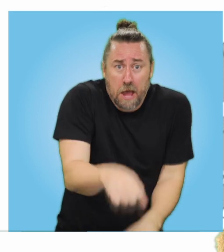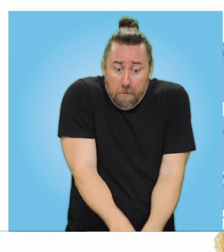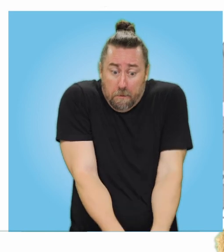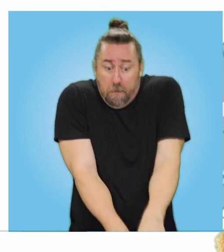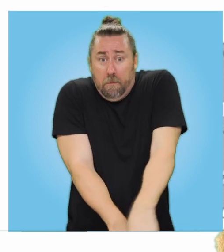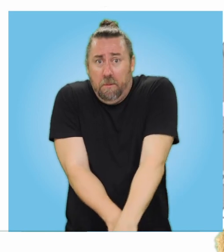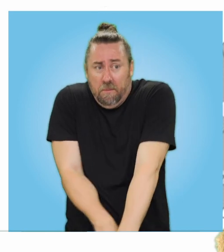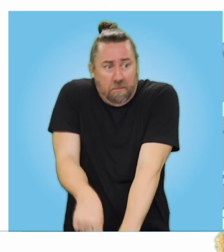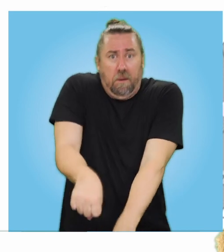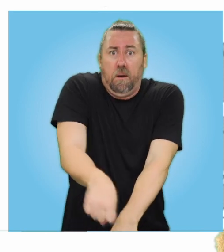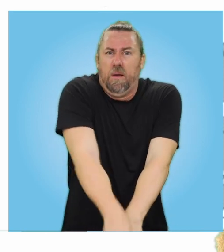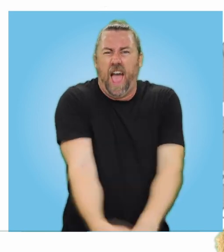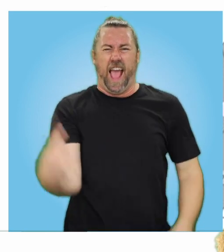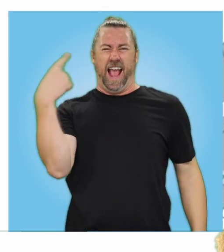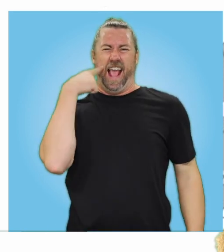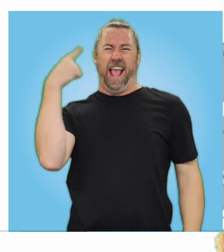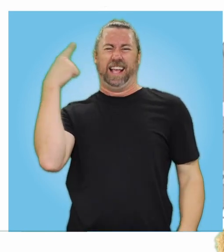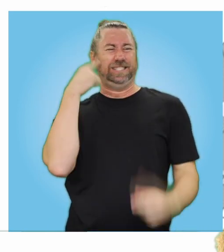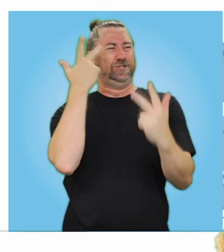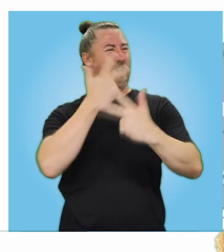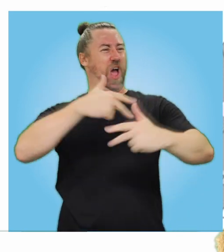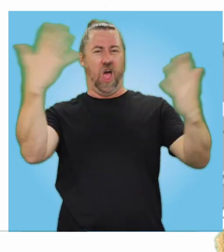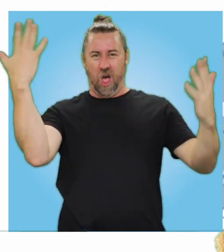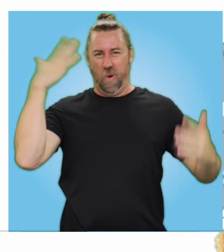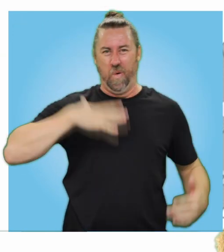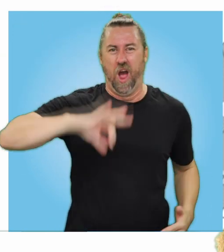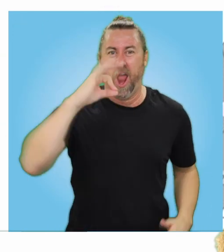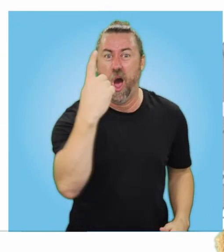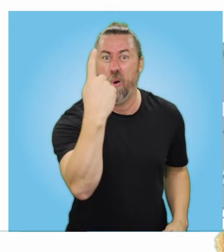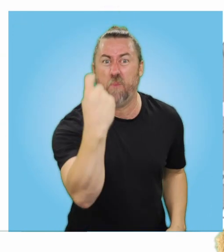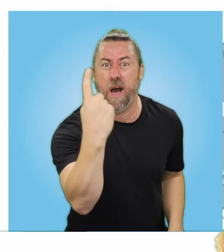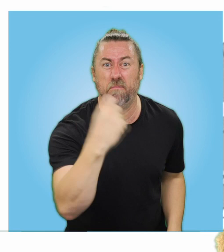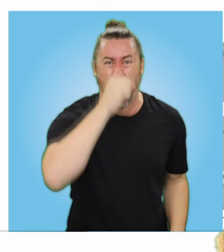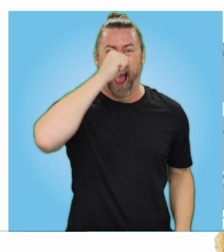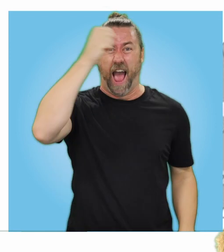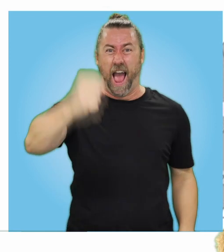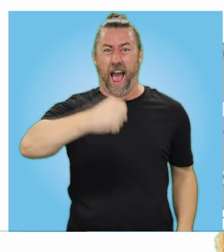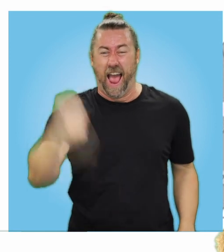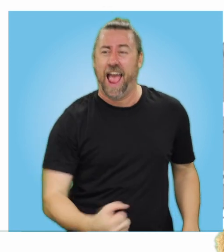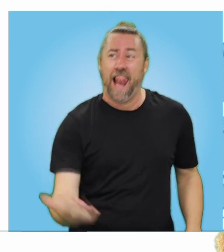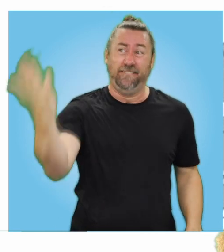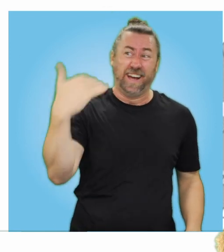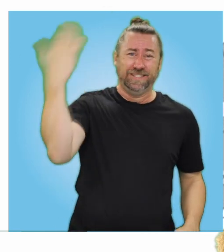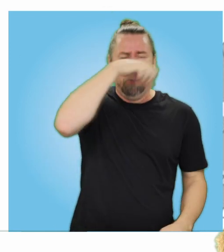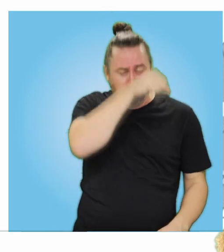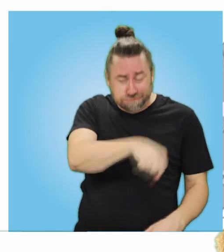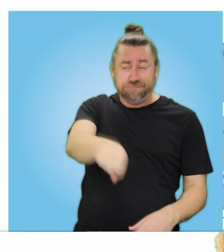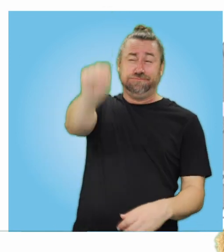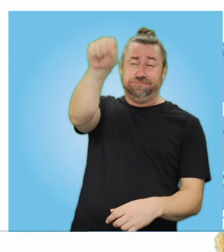They it was such a wonderful stunt that they called for another elephant.